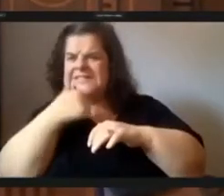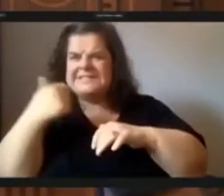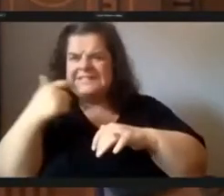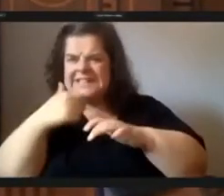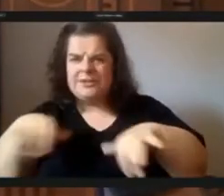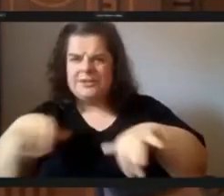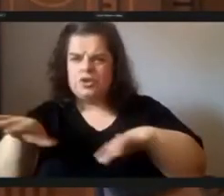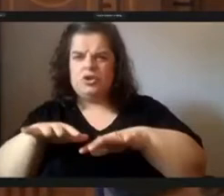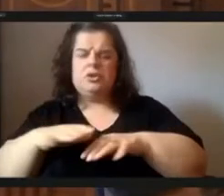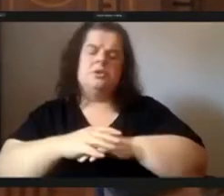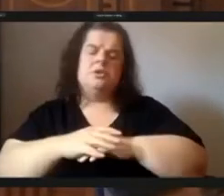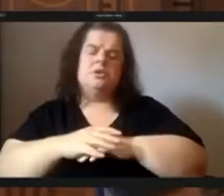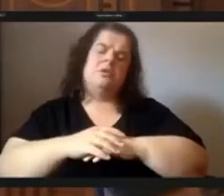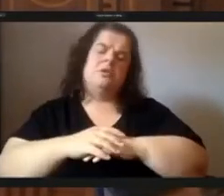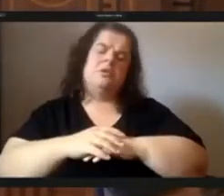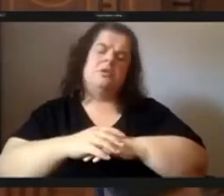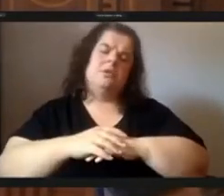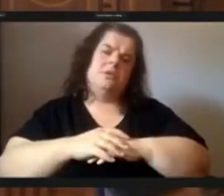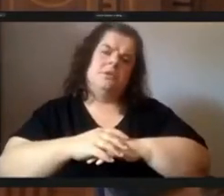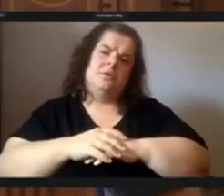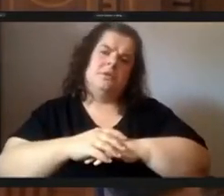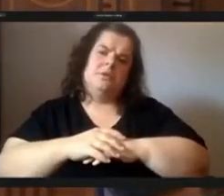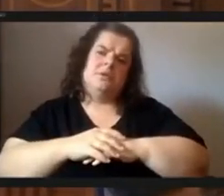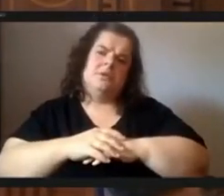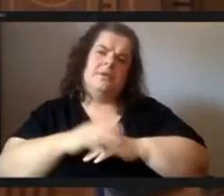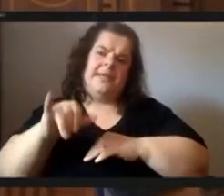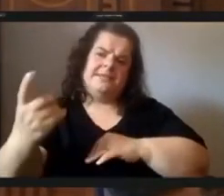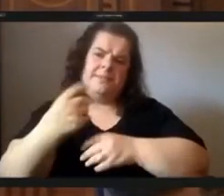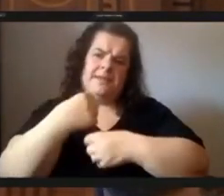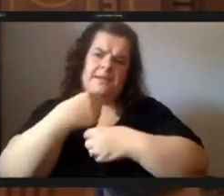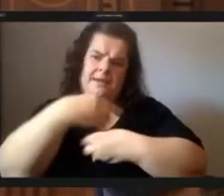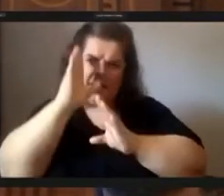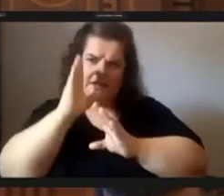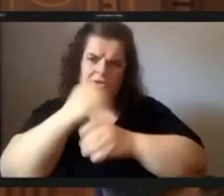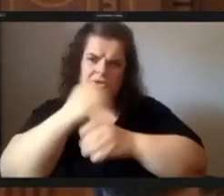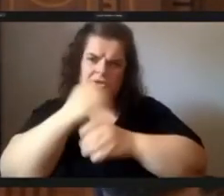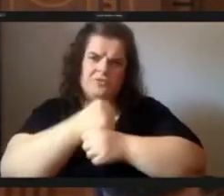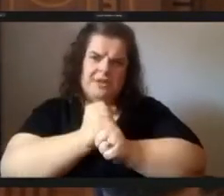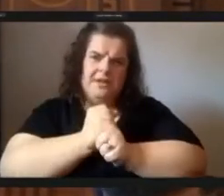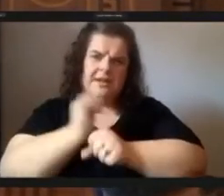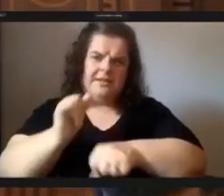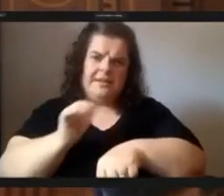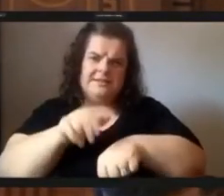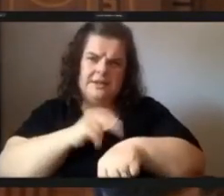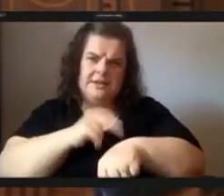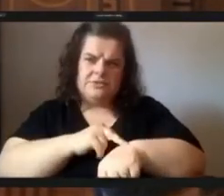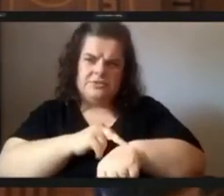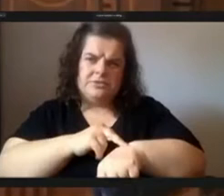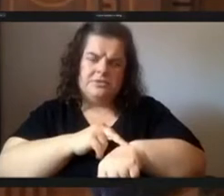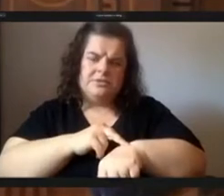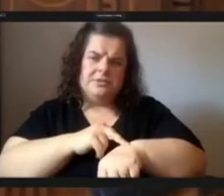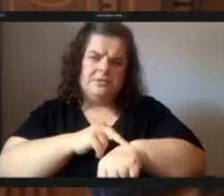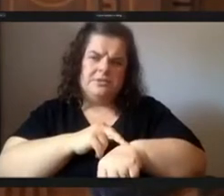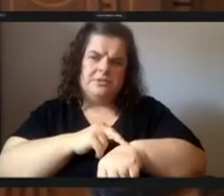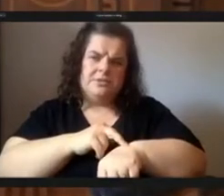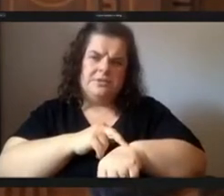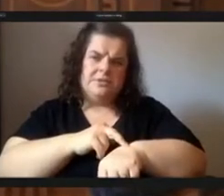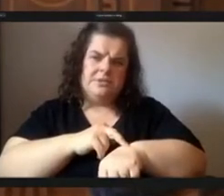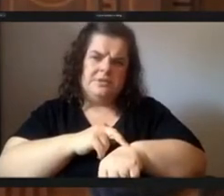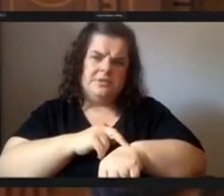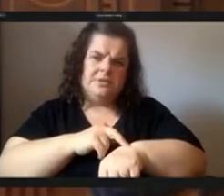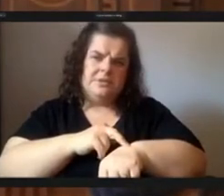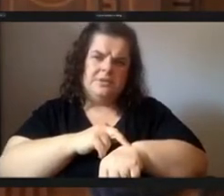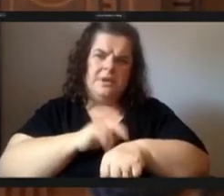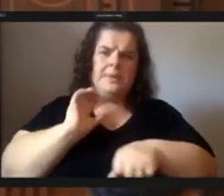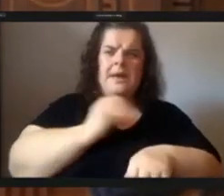god created it's natural the abandonment our communities